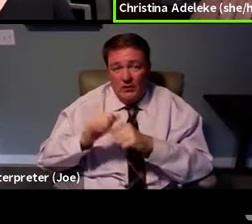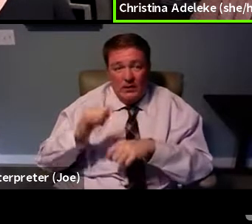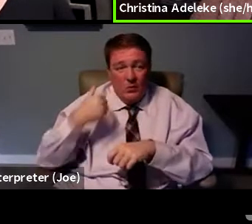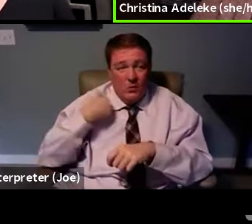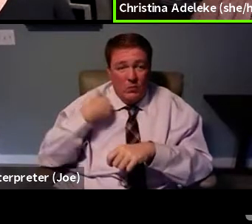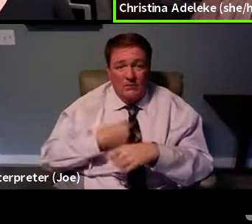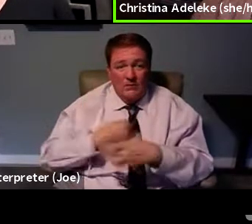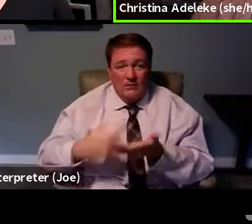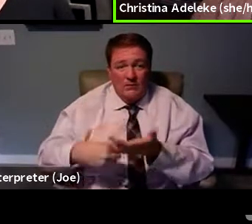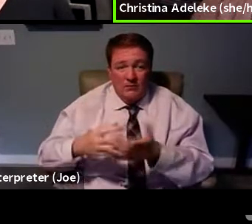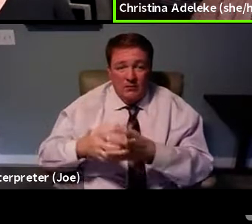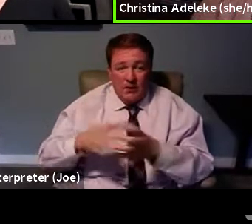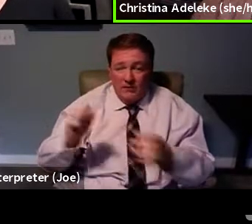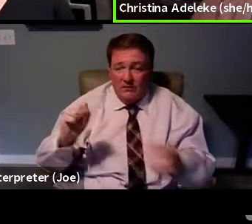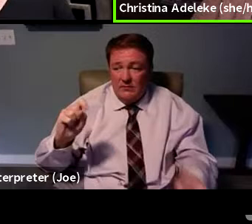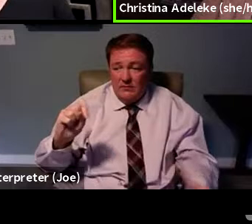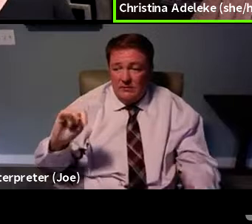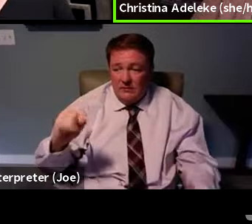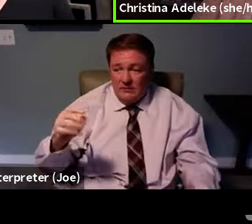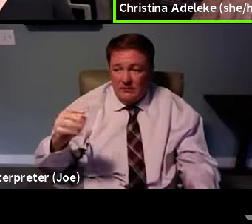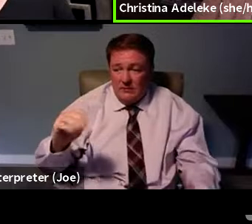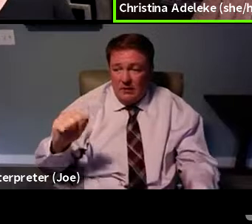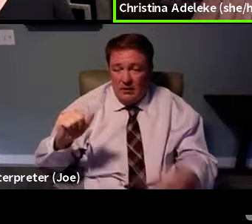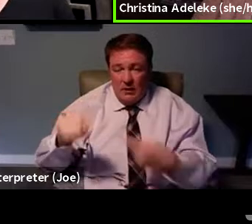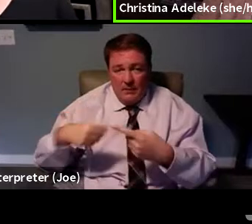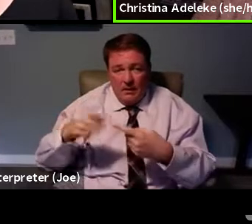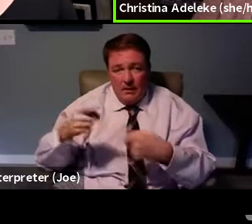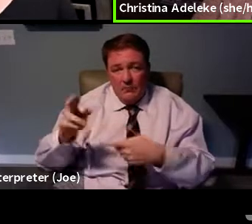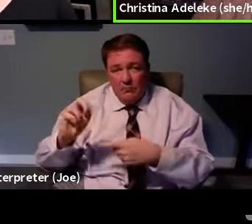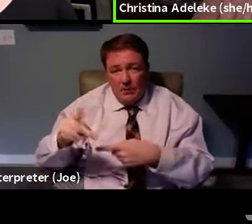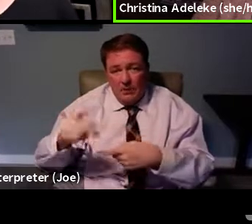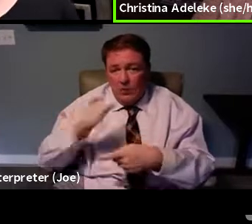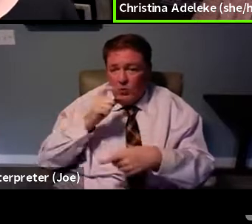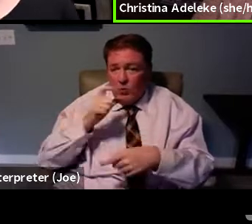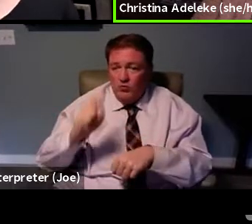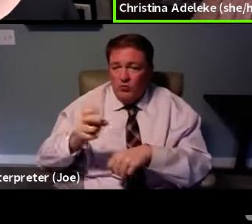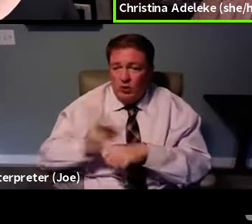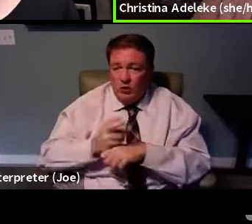before, a lot of stigma around PrEP. Who should be using PrEP?